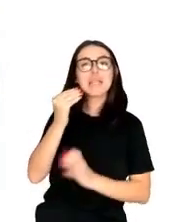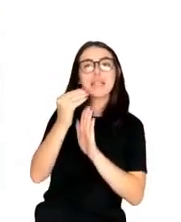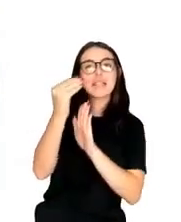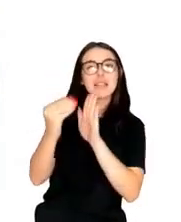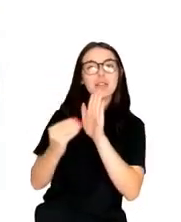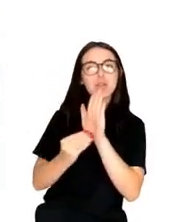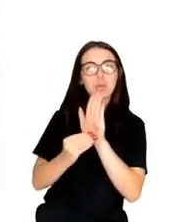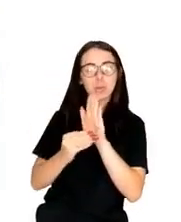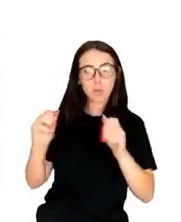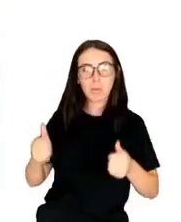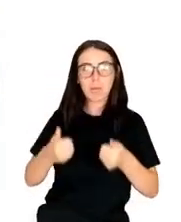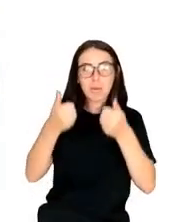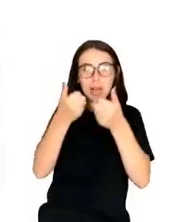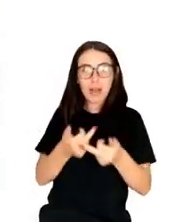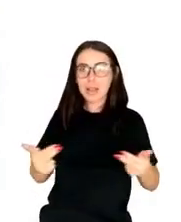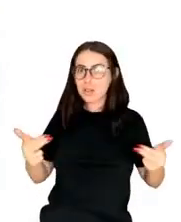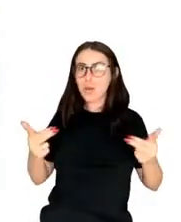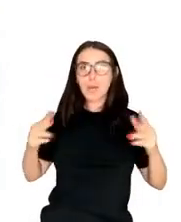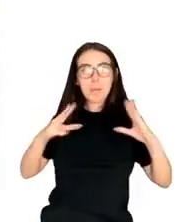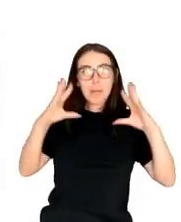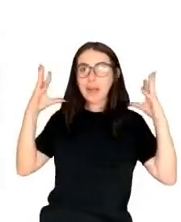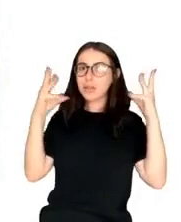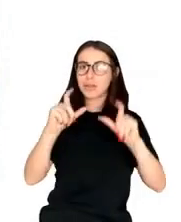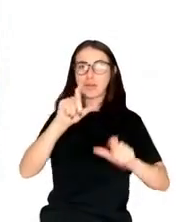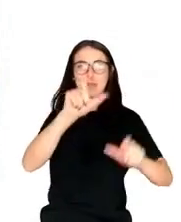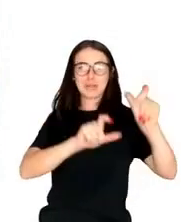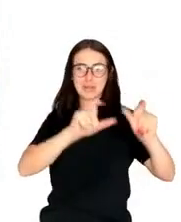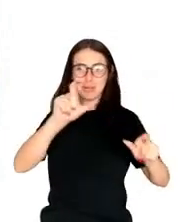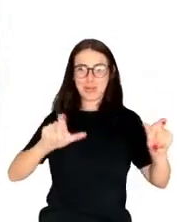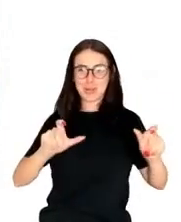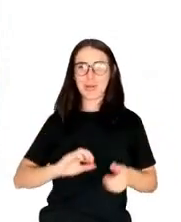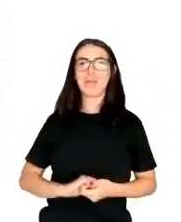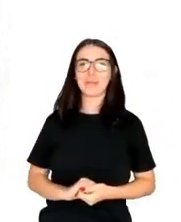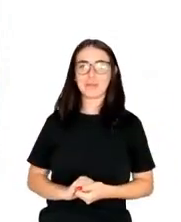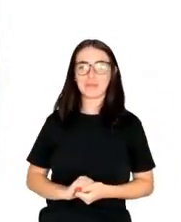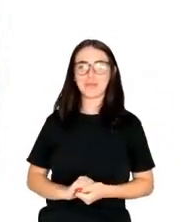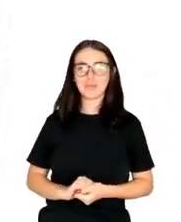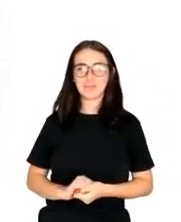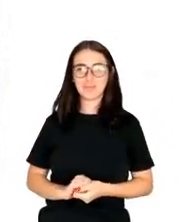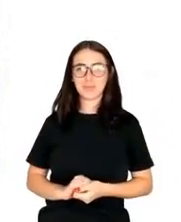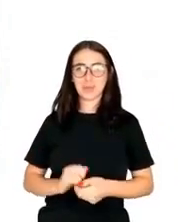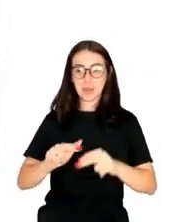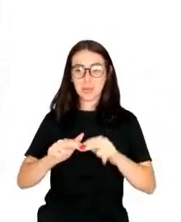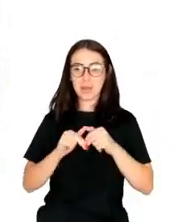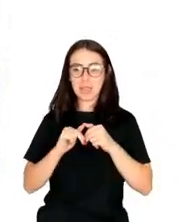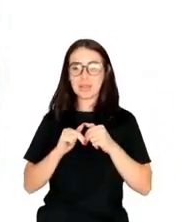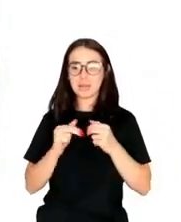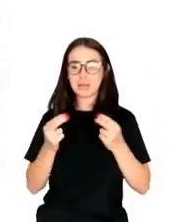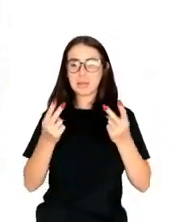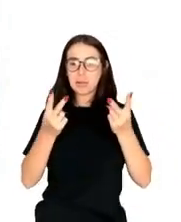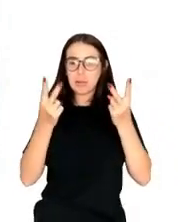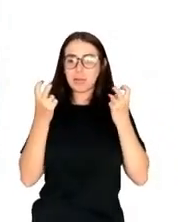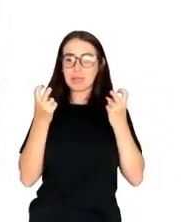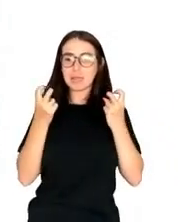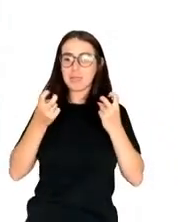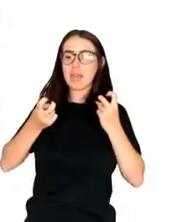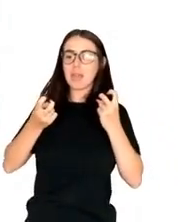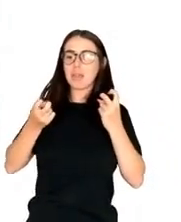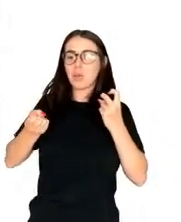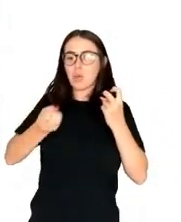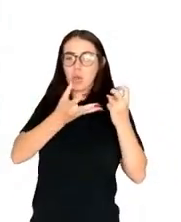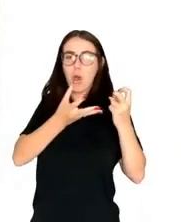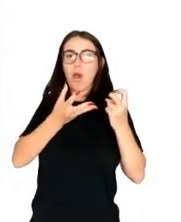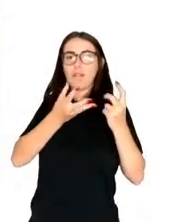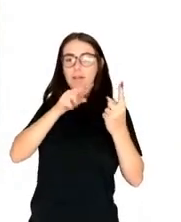And, uh, and then having integrated, uh, this new perspective into his thinking, he, he turned his gaze back to me and he looked at me with